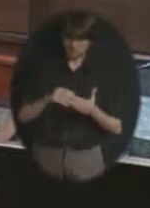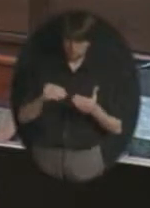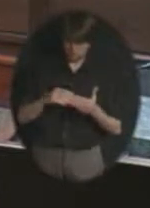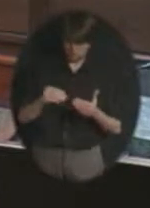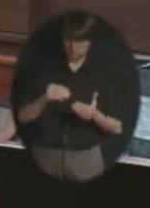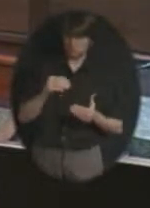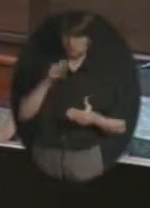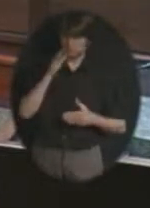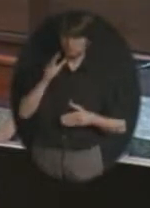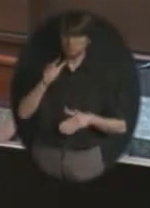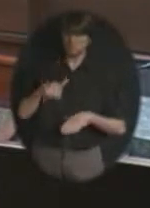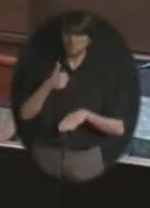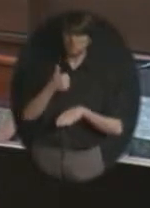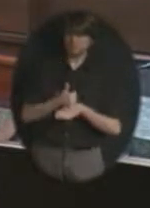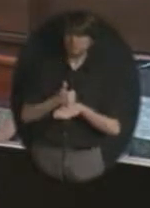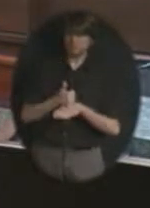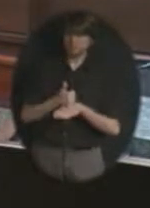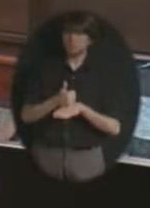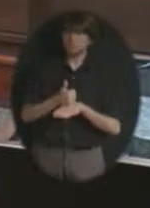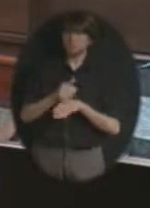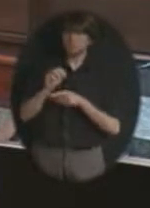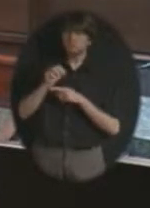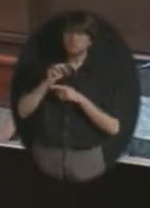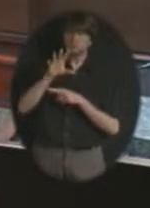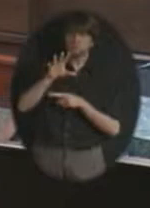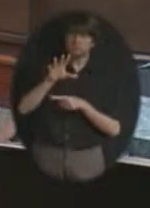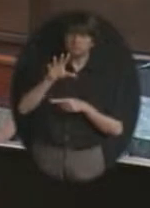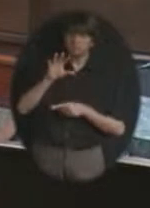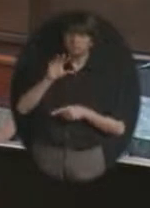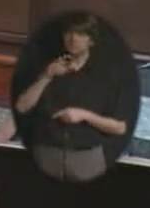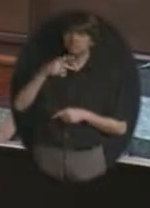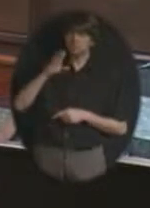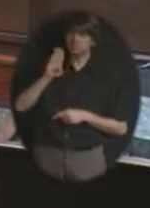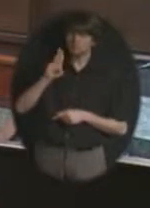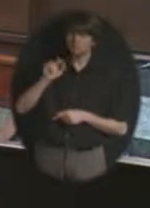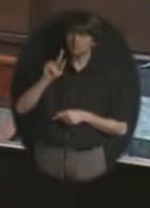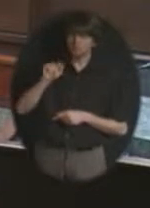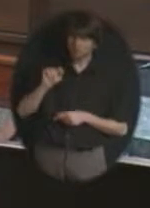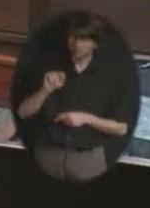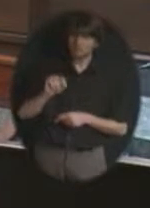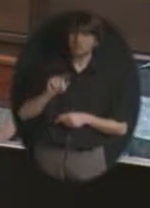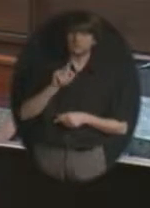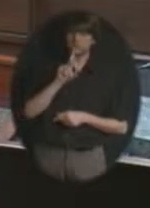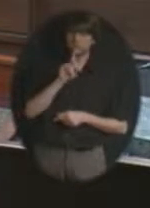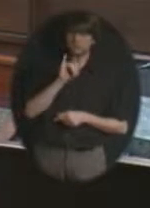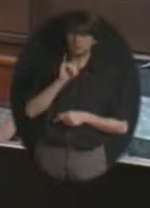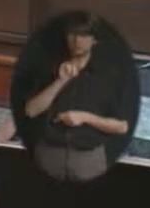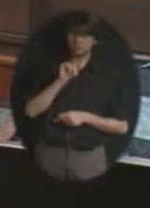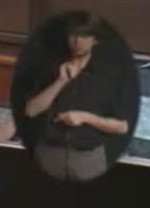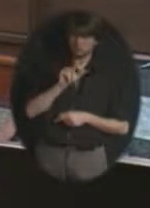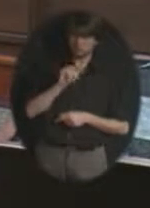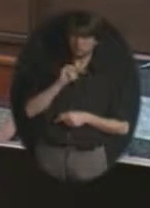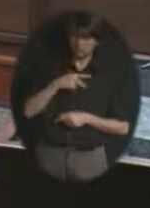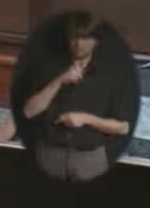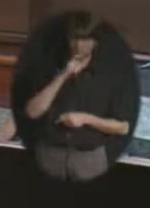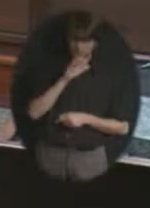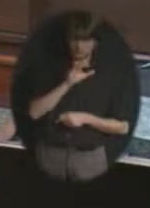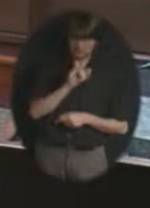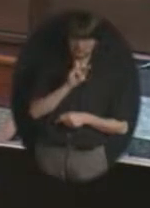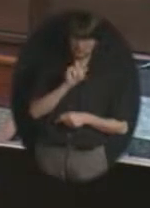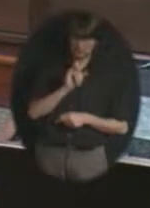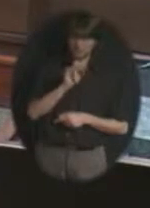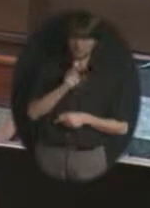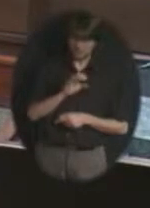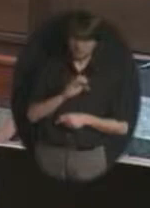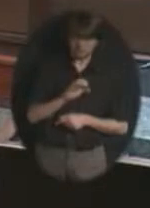Brackets to W. Schiller's for $101,400. And digital amps to CENA Inc. for $14,400.